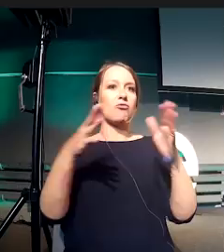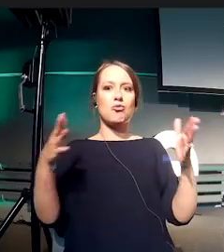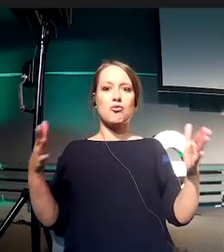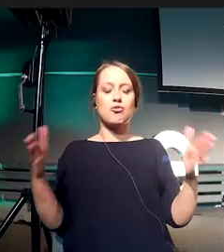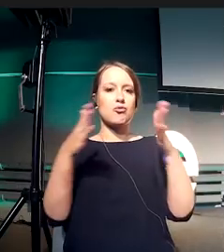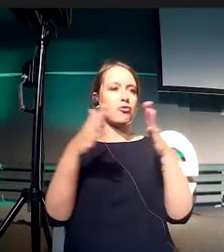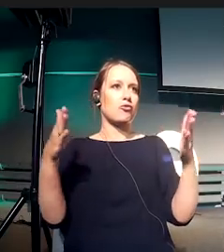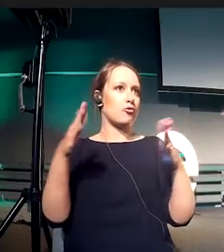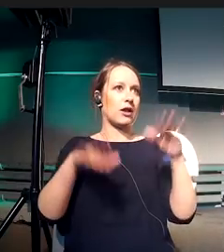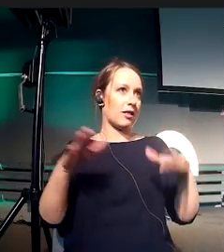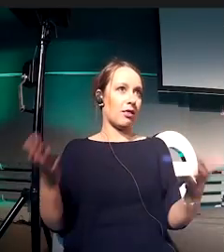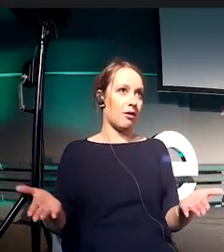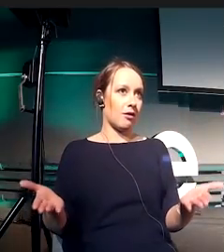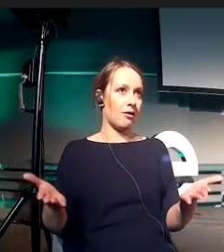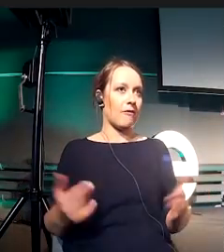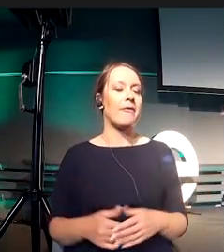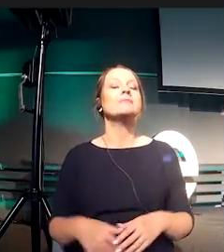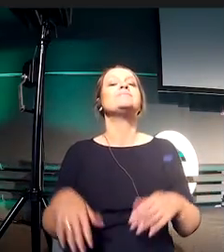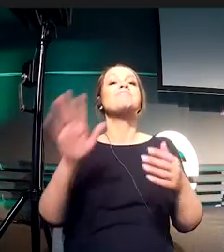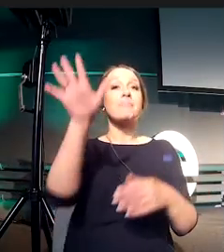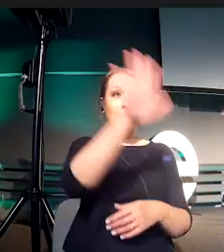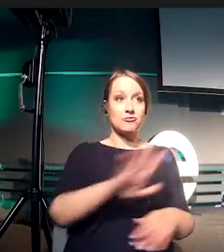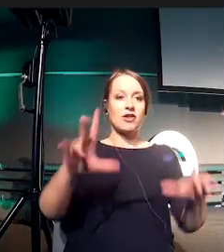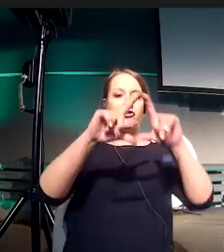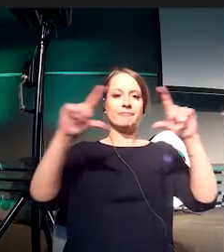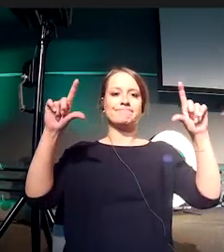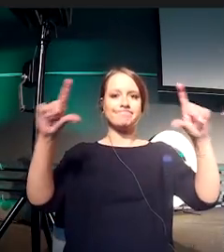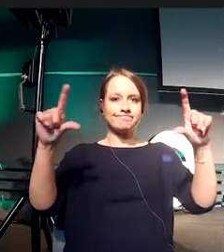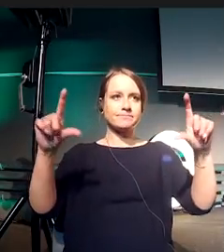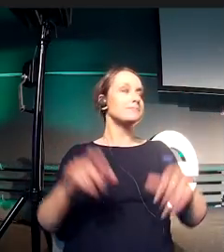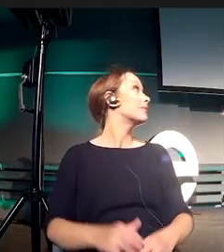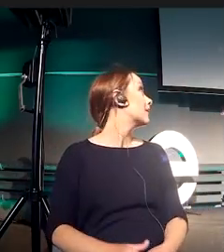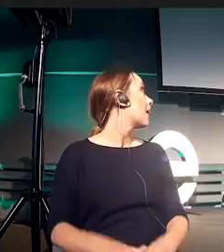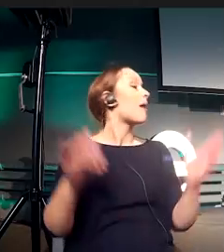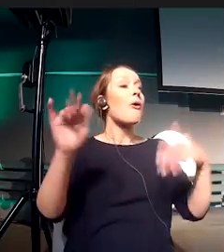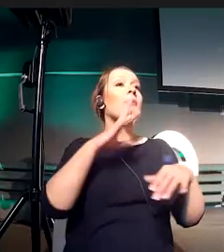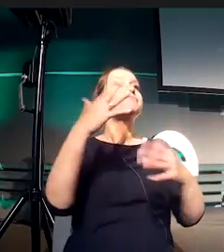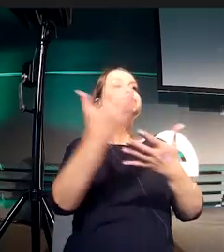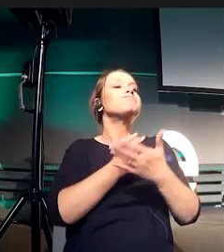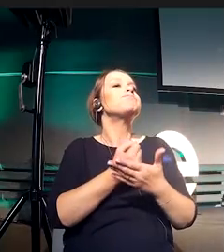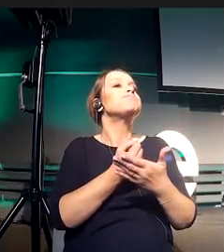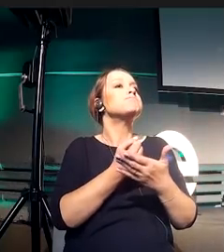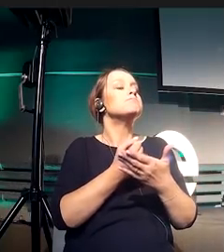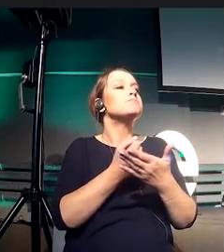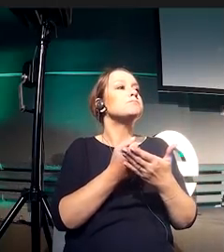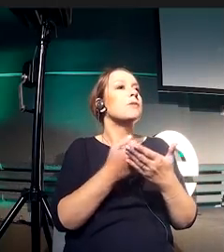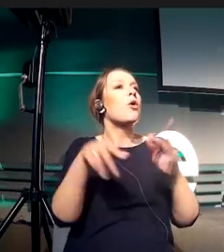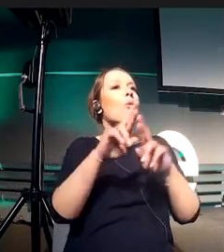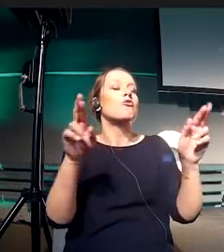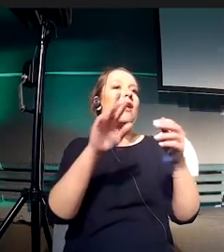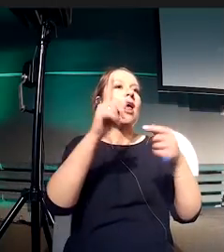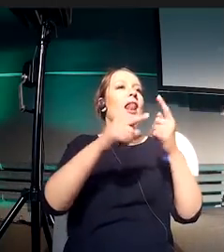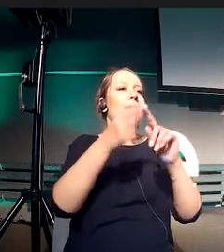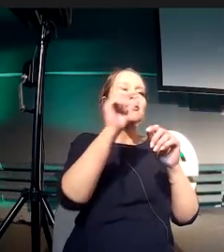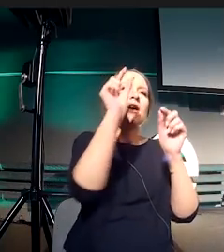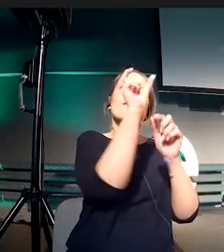space, it kind of gives me all the different building blocks that will fit good into this